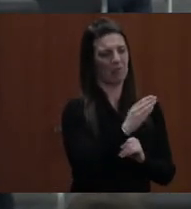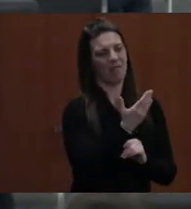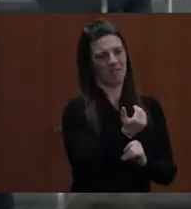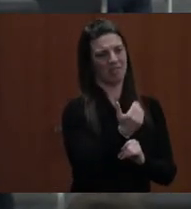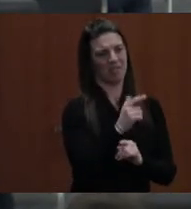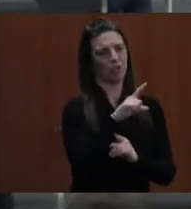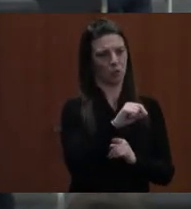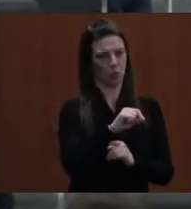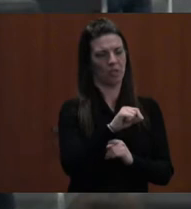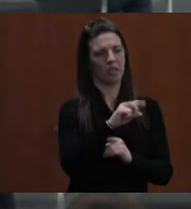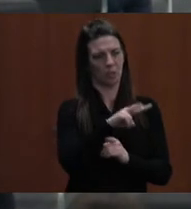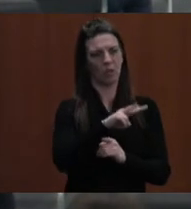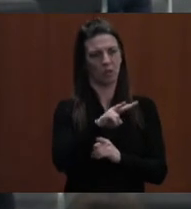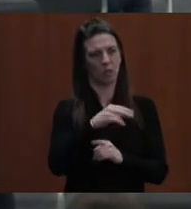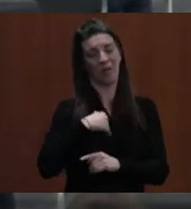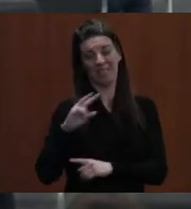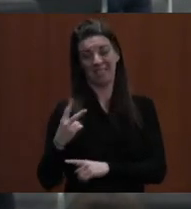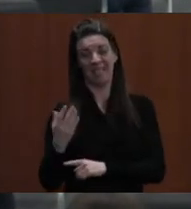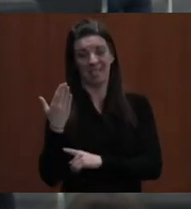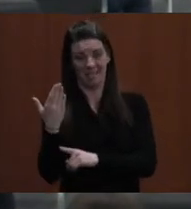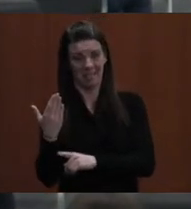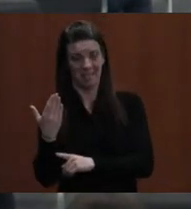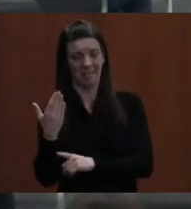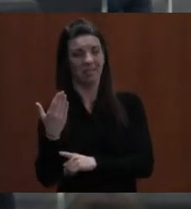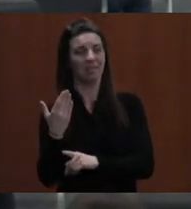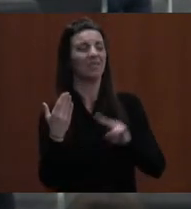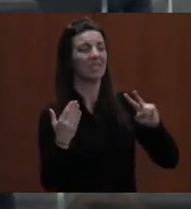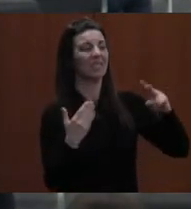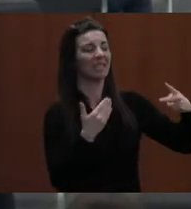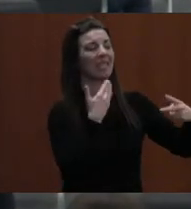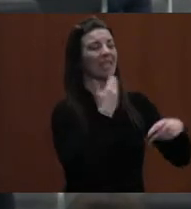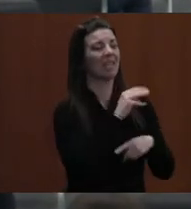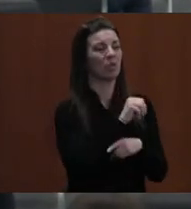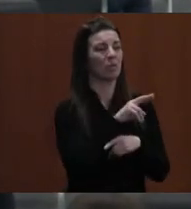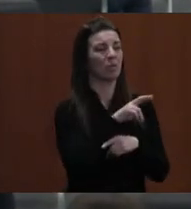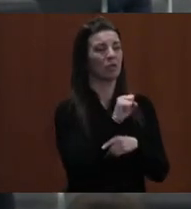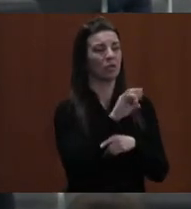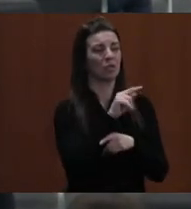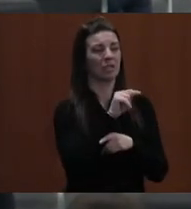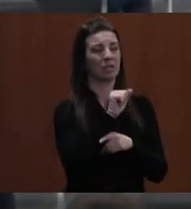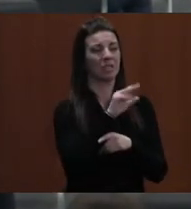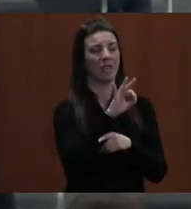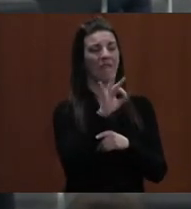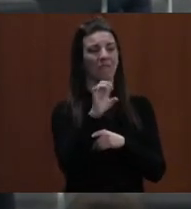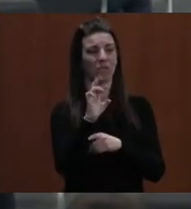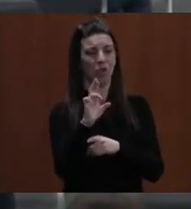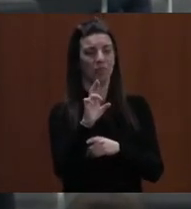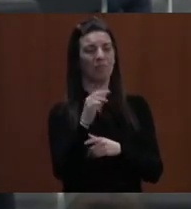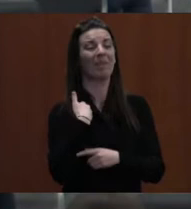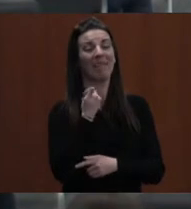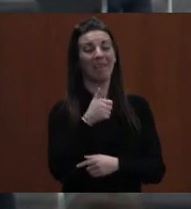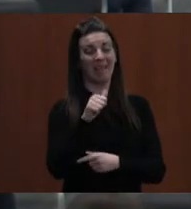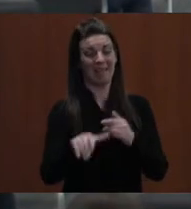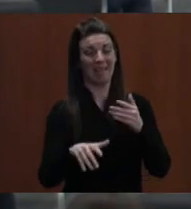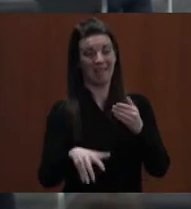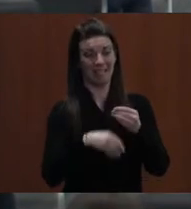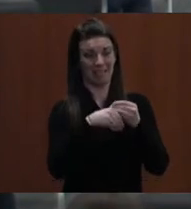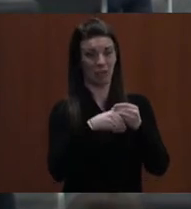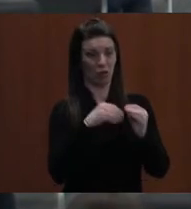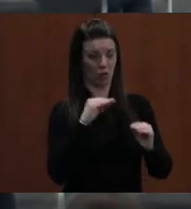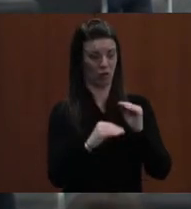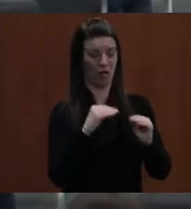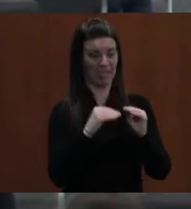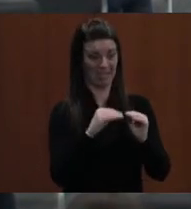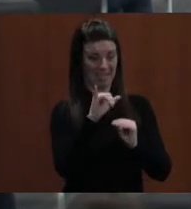you. Is there a second? Second. Thank you, Mr. Stauffer. Are there any additions or corrections to that set of minutes?